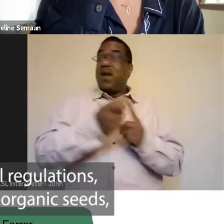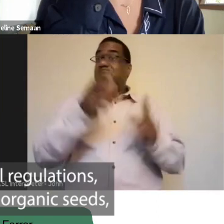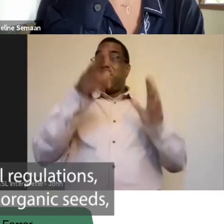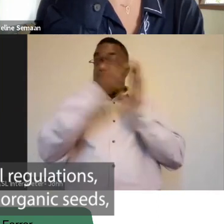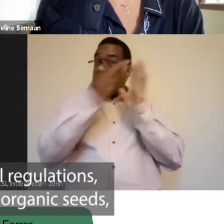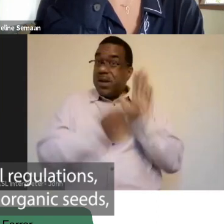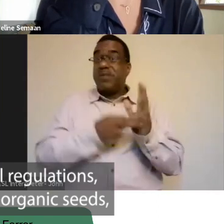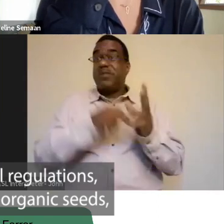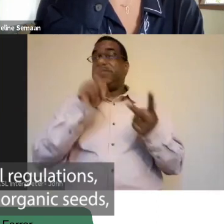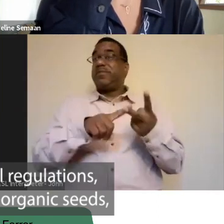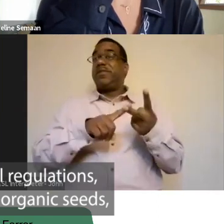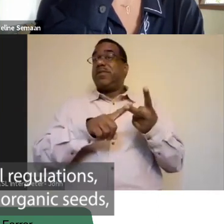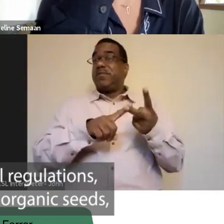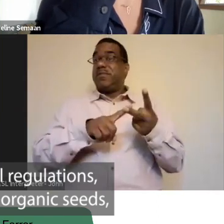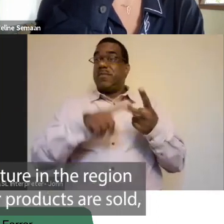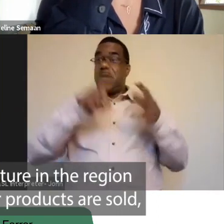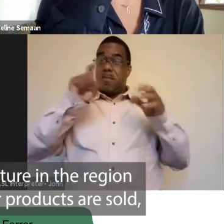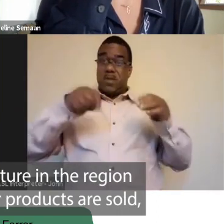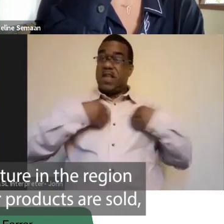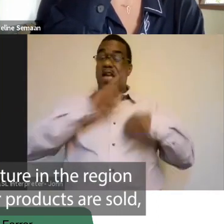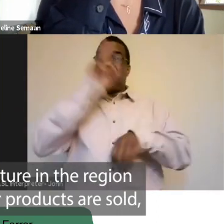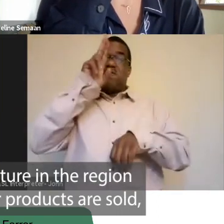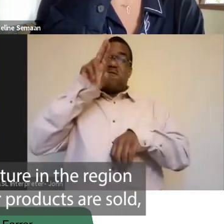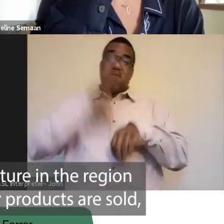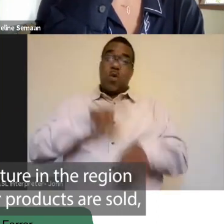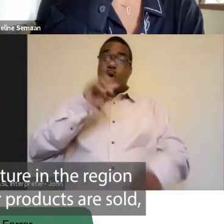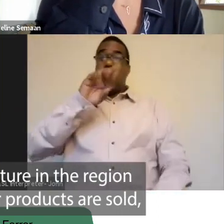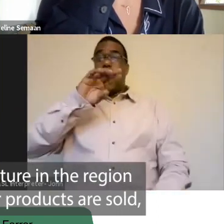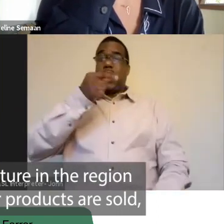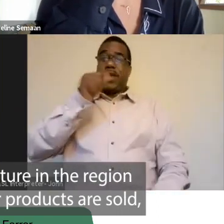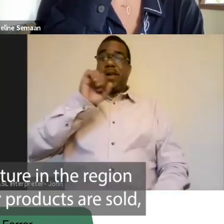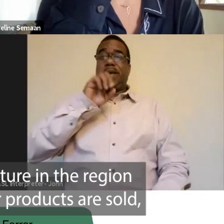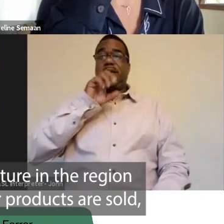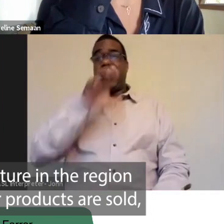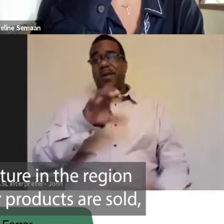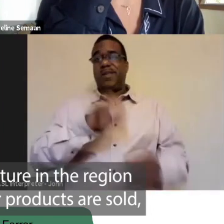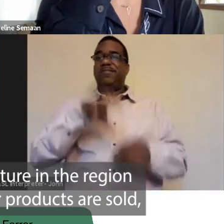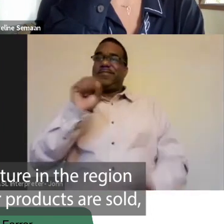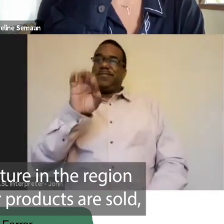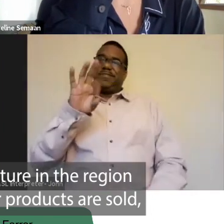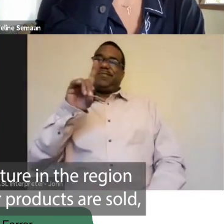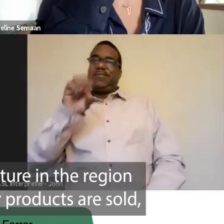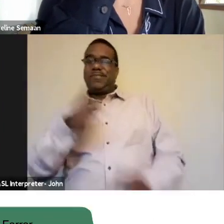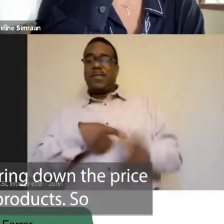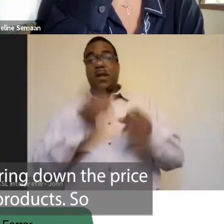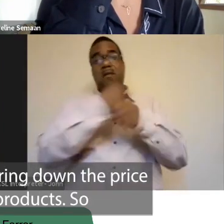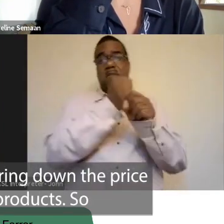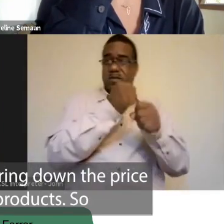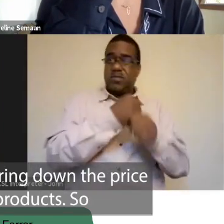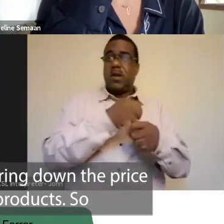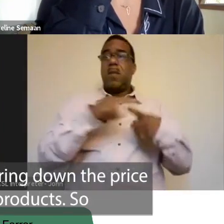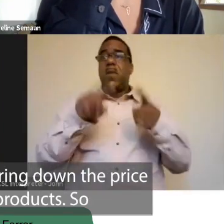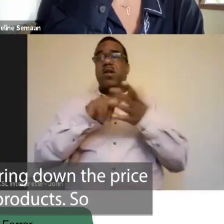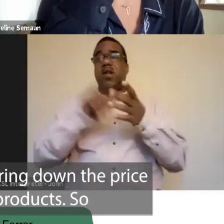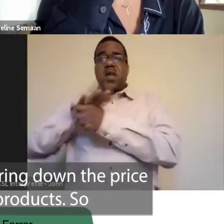having to have organic seeds, having to manufacture in the region where most of their products are sold, ultimately